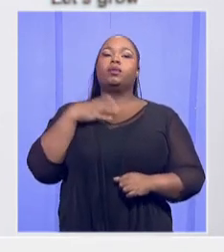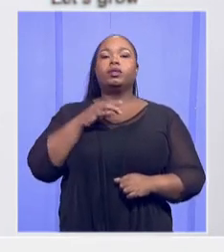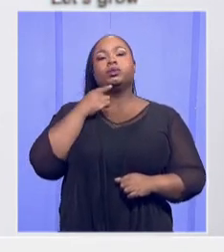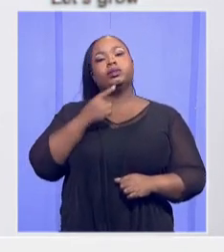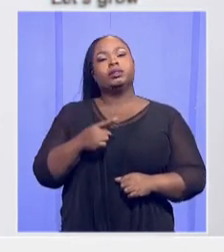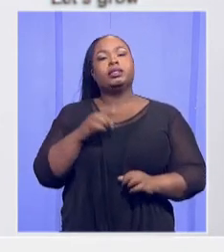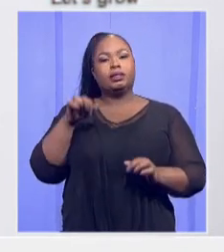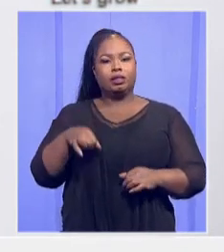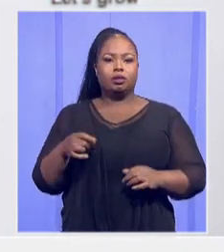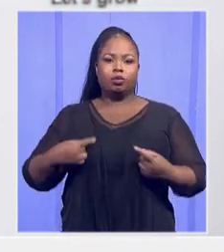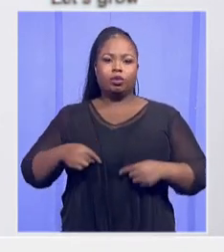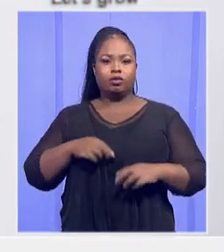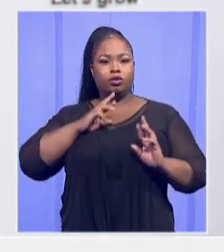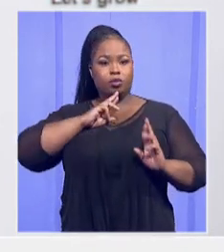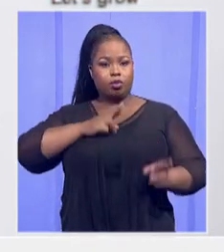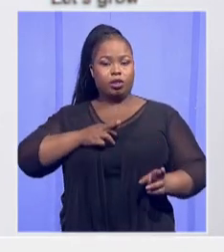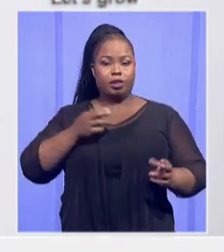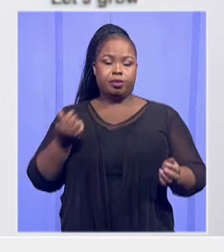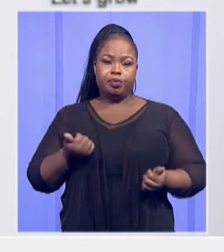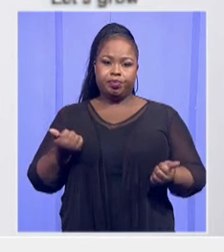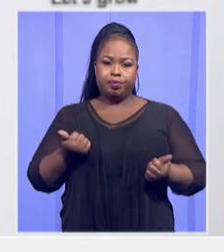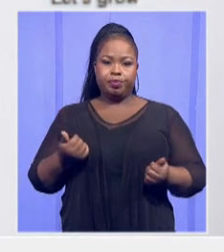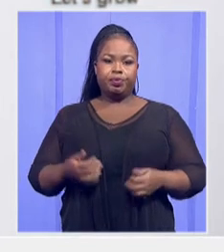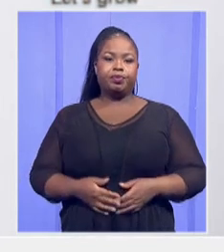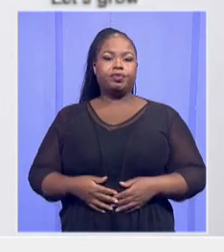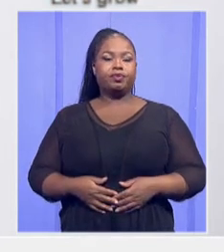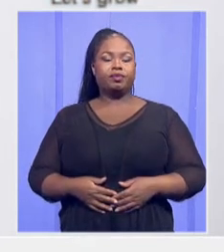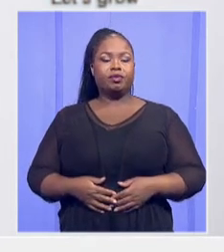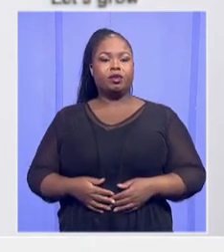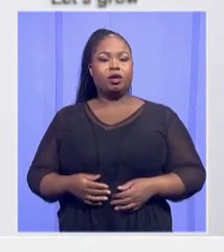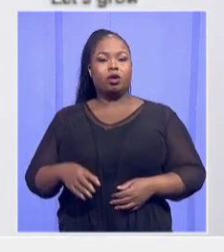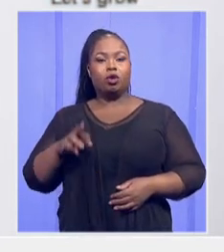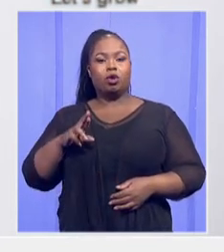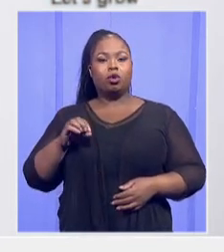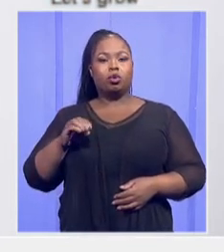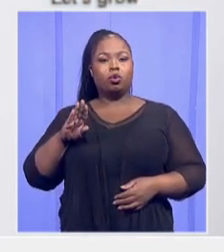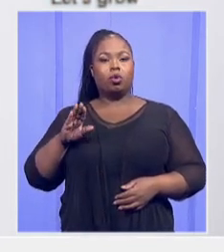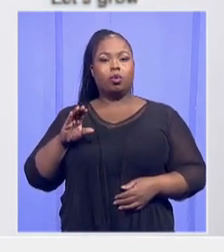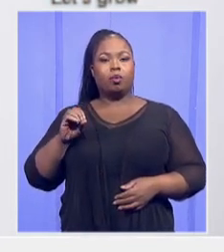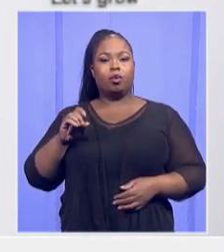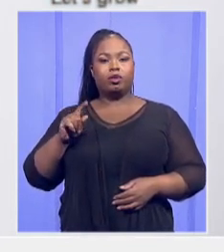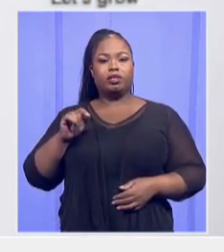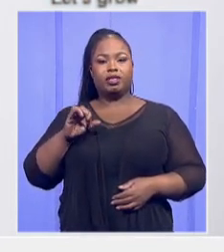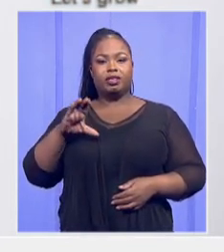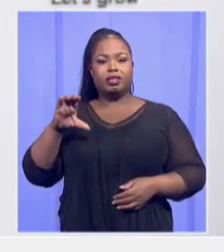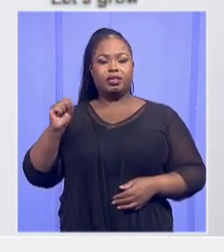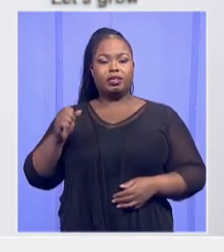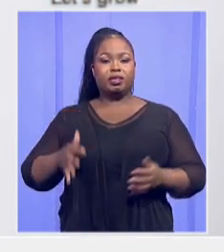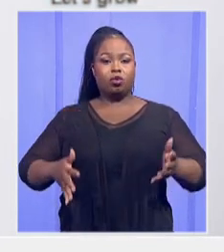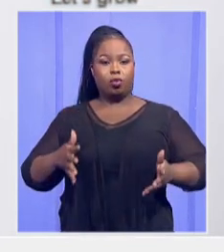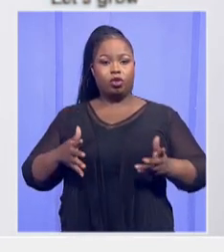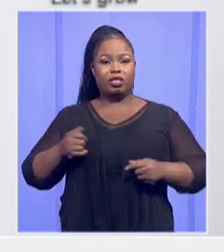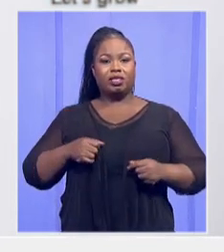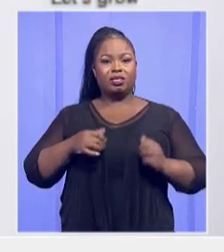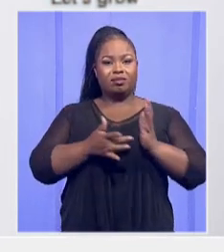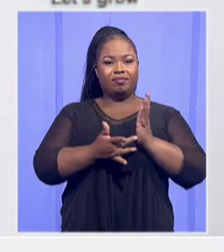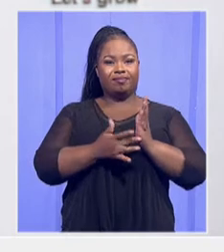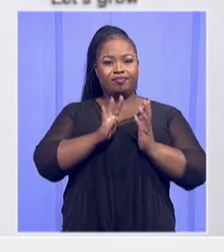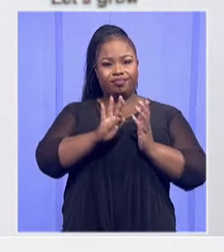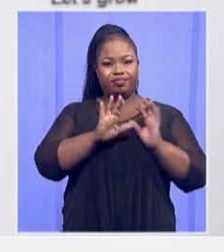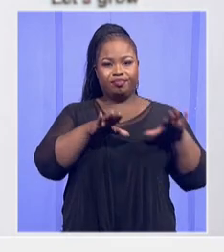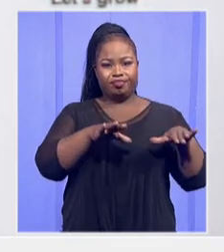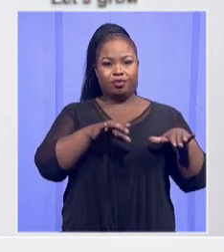We are reporting also on the work that we are doing around robotics. Because again we have made a commitment that we will